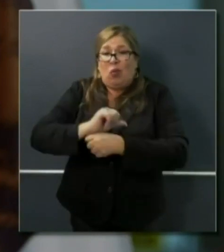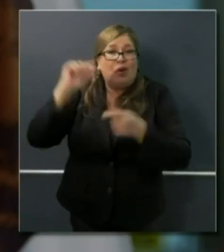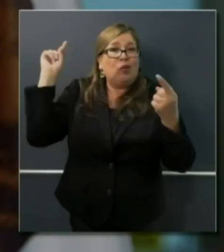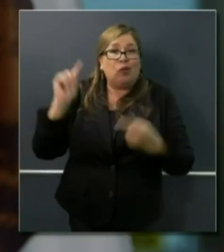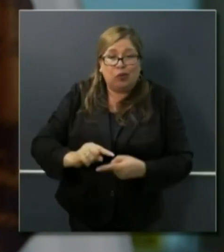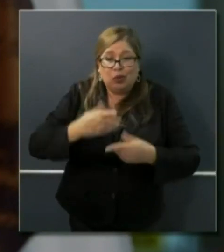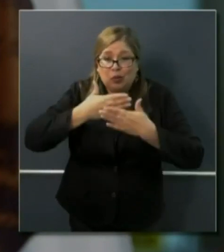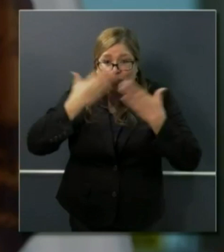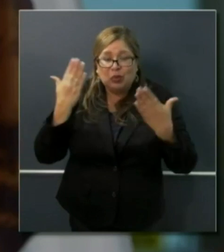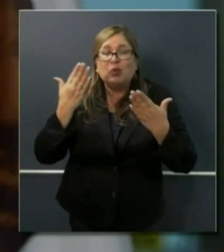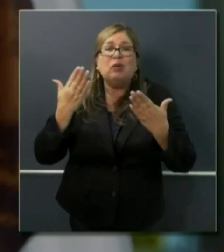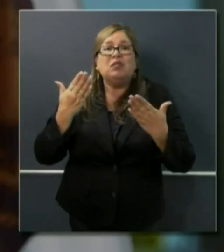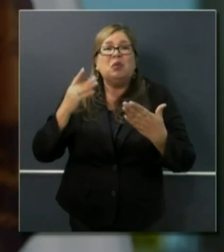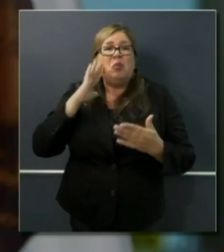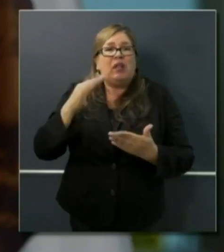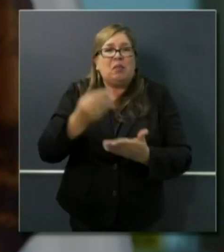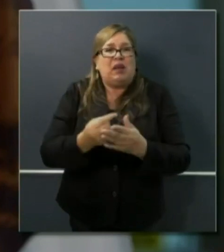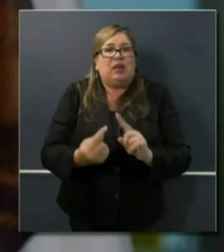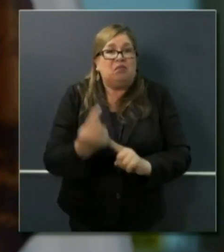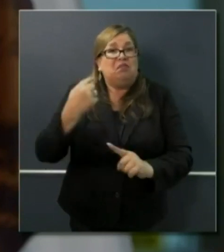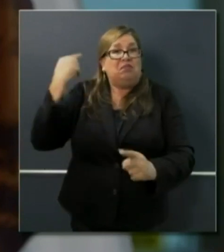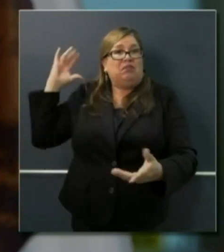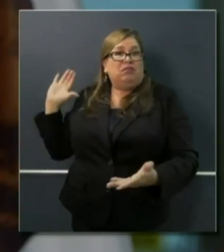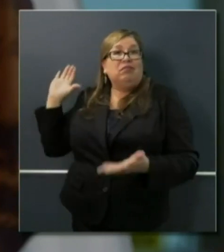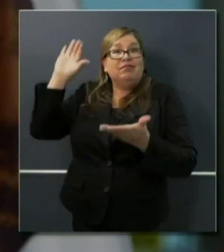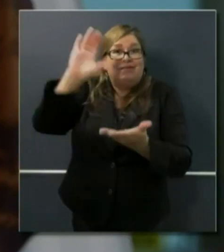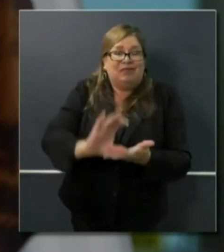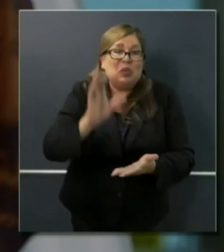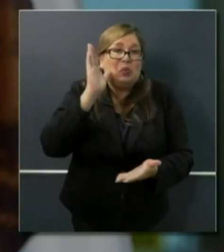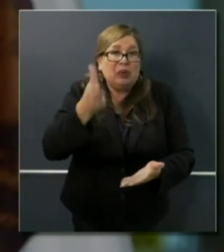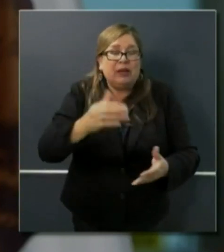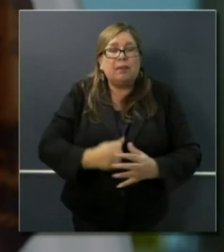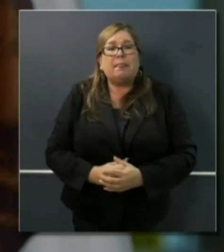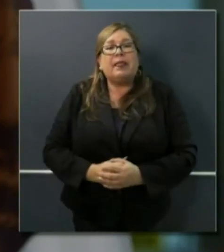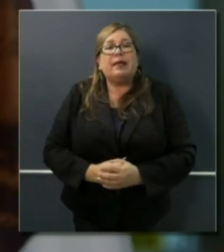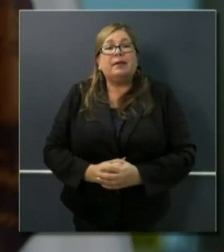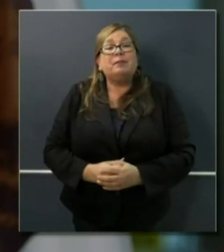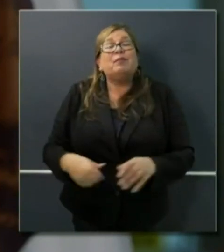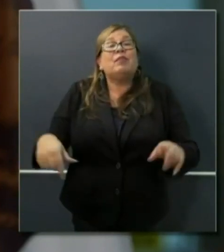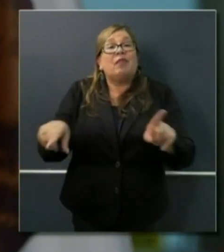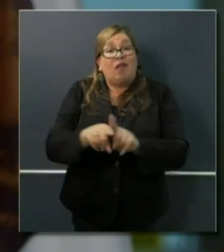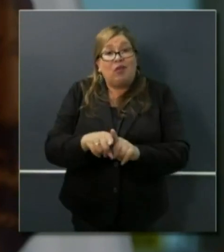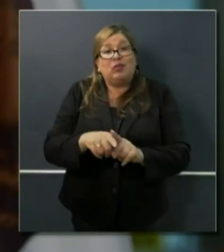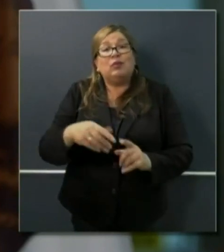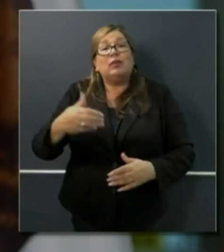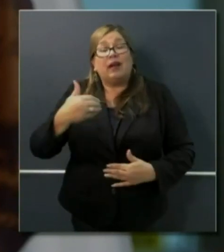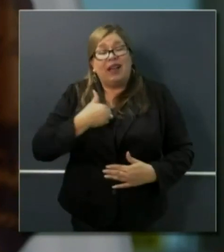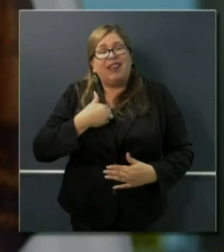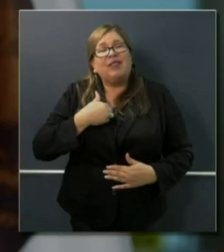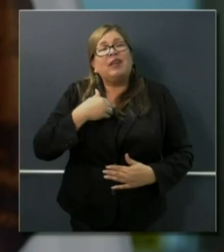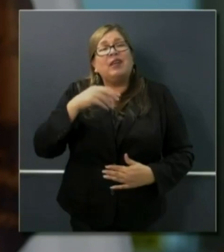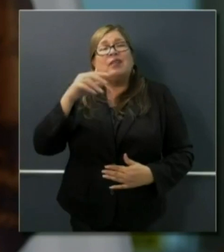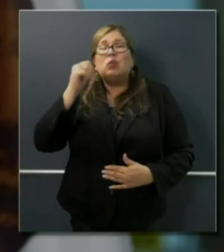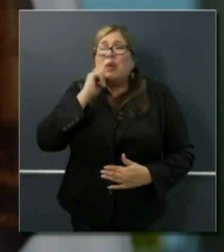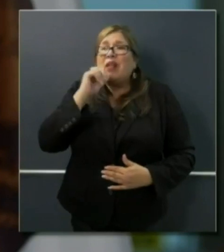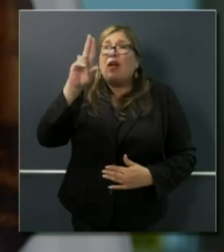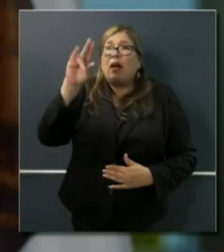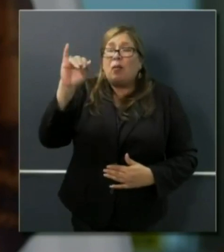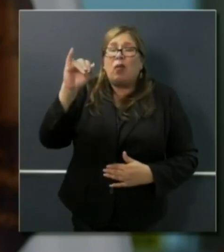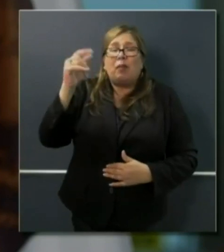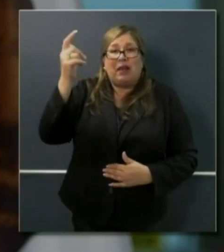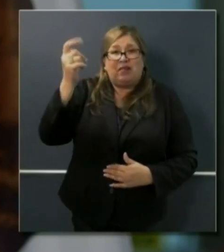the $600 per week on top of the regular unemployment insurance benefits will also apply to PUA starting